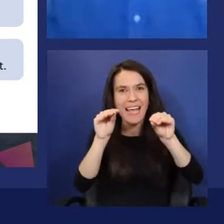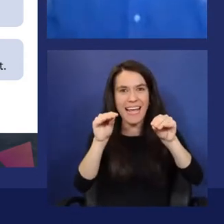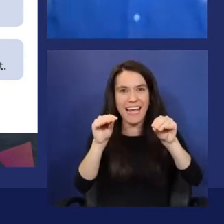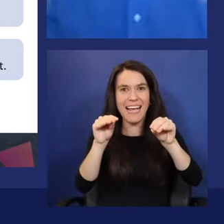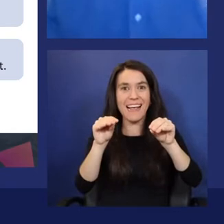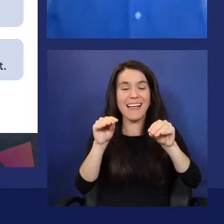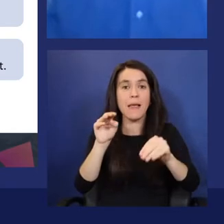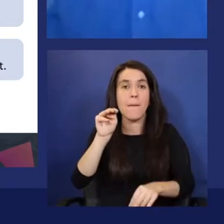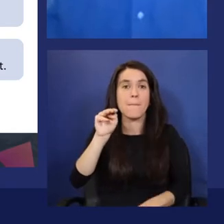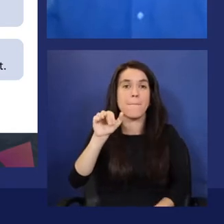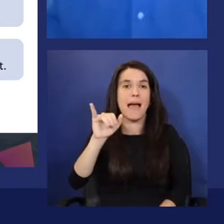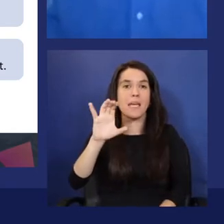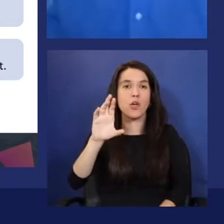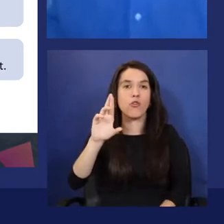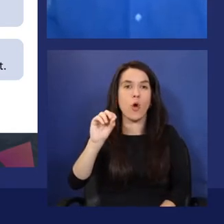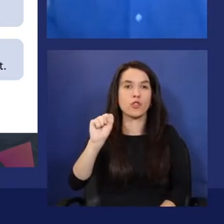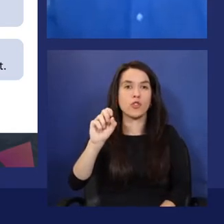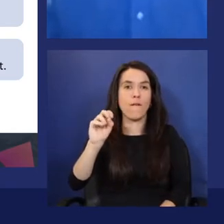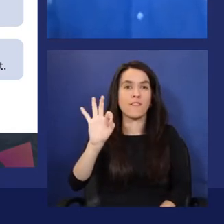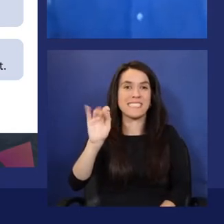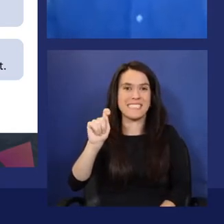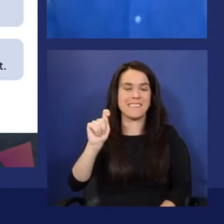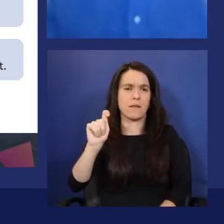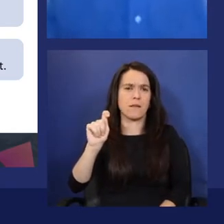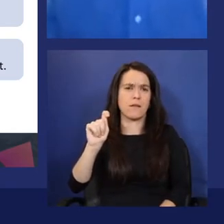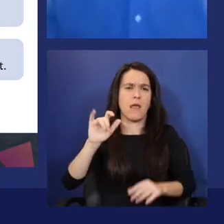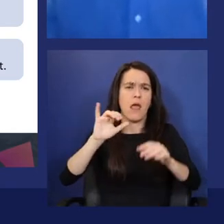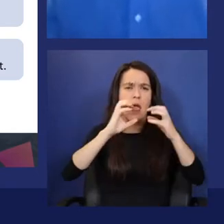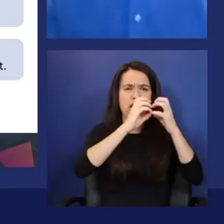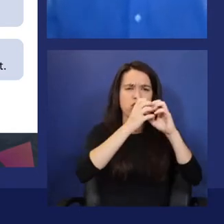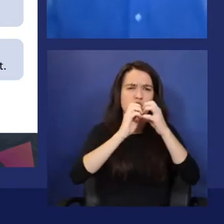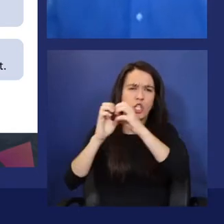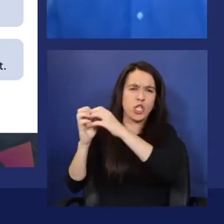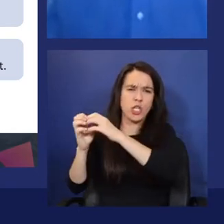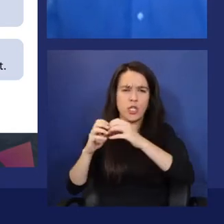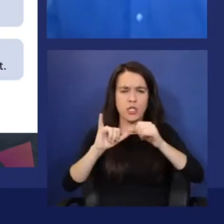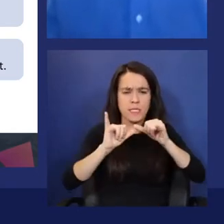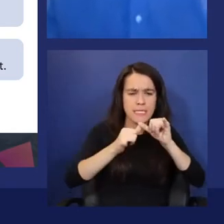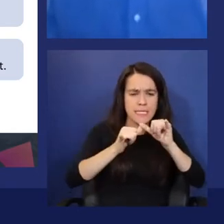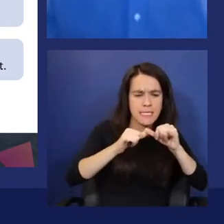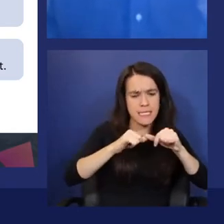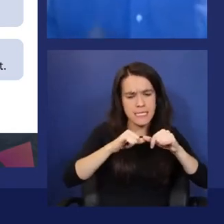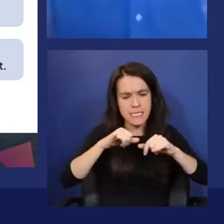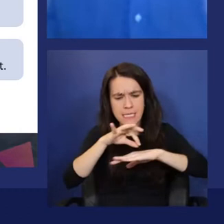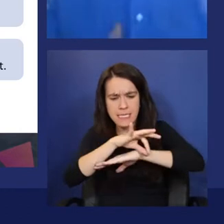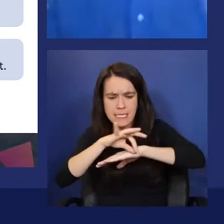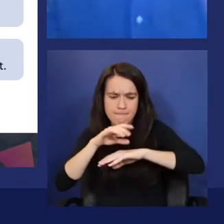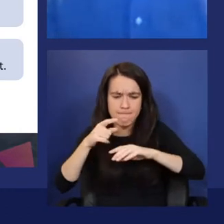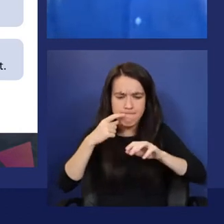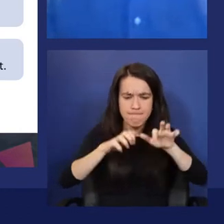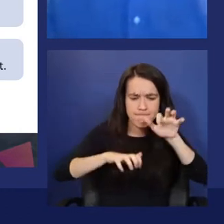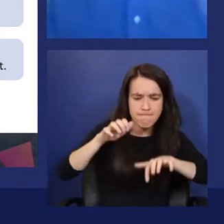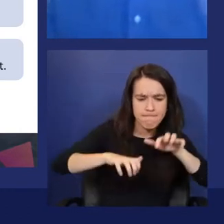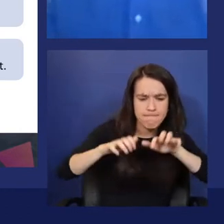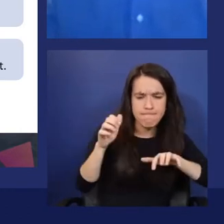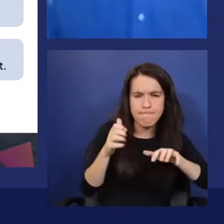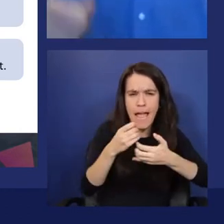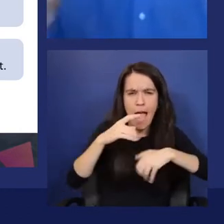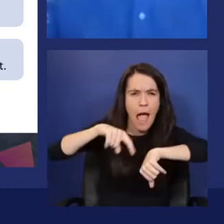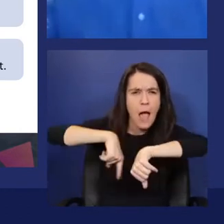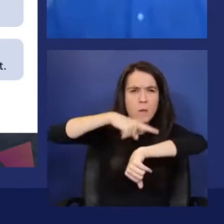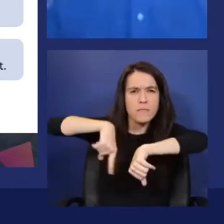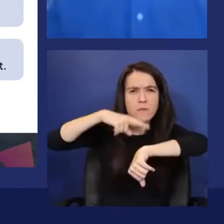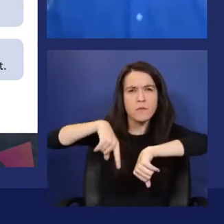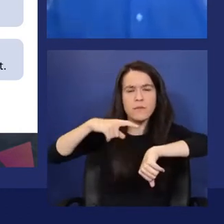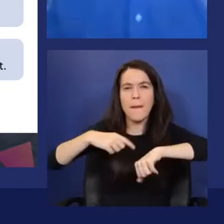engineers who have spent an uncountable number of hours to upload thousands and thousands of images and